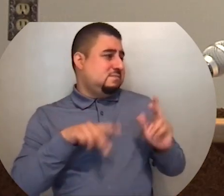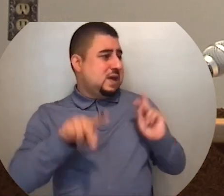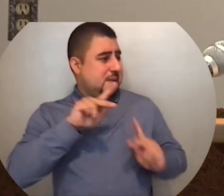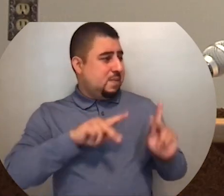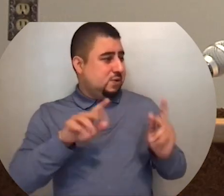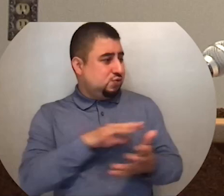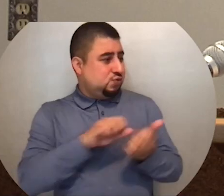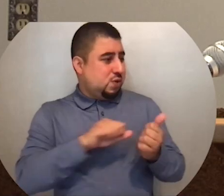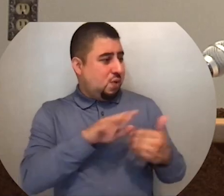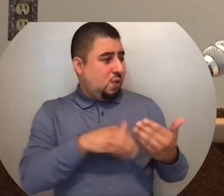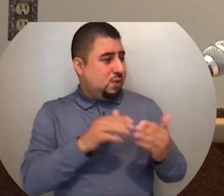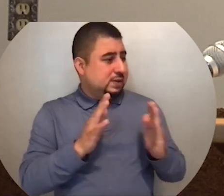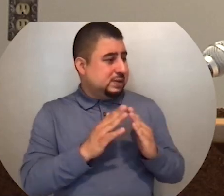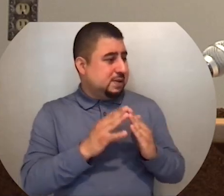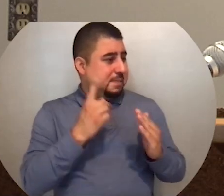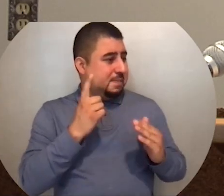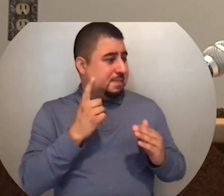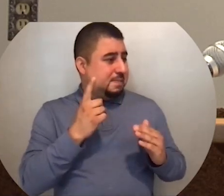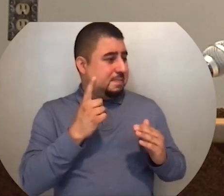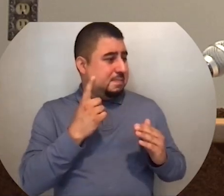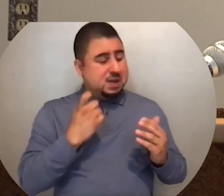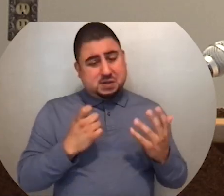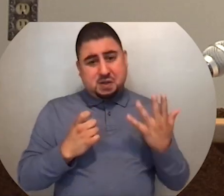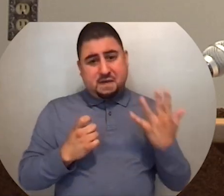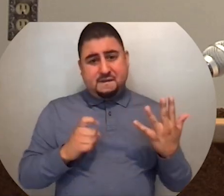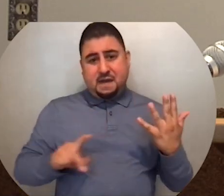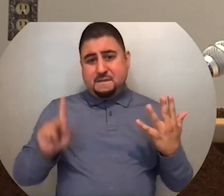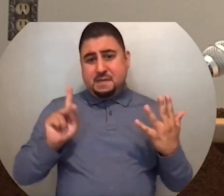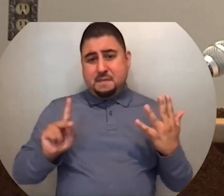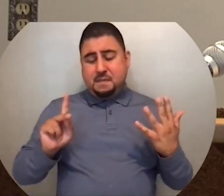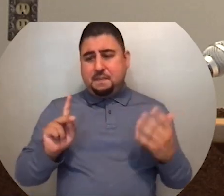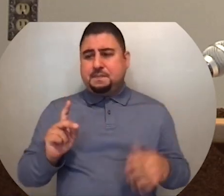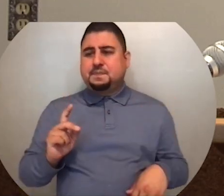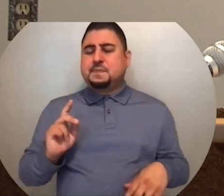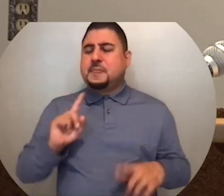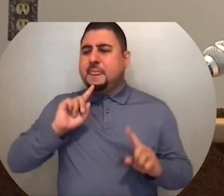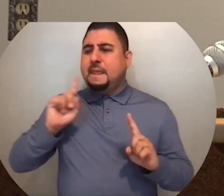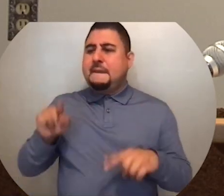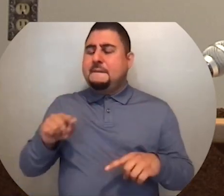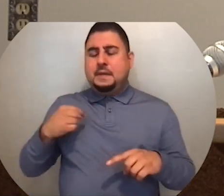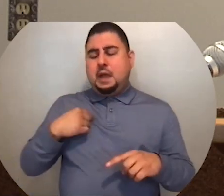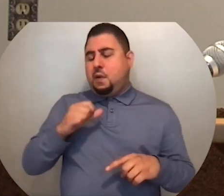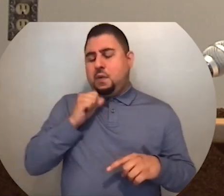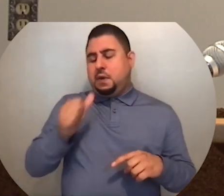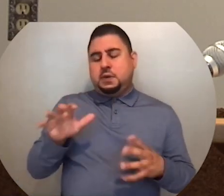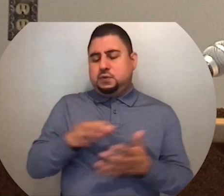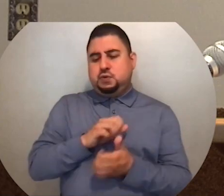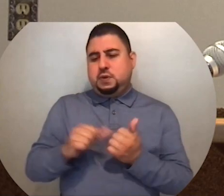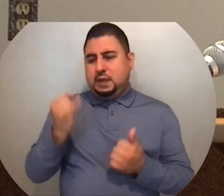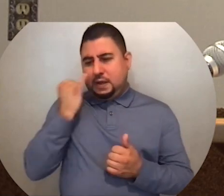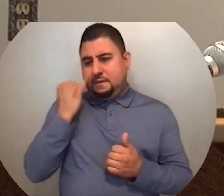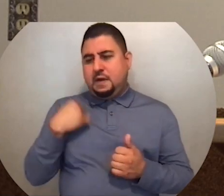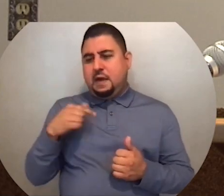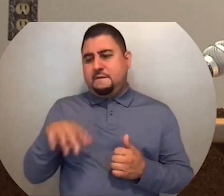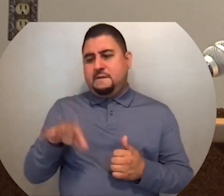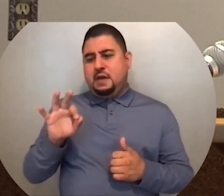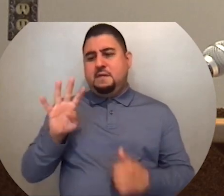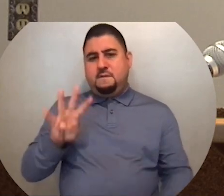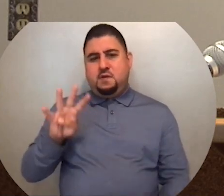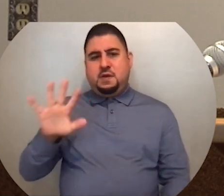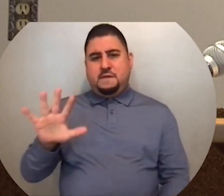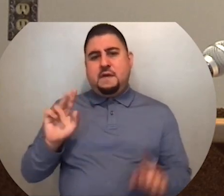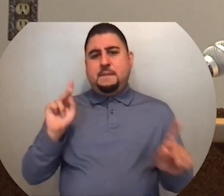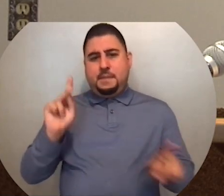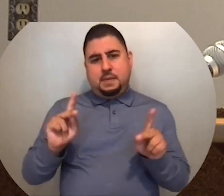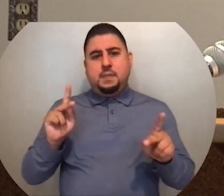the whole city because of those five? He answered, I will not destroy it if I find forty